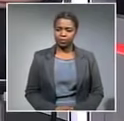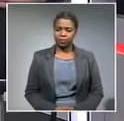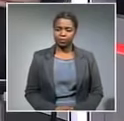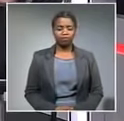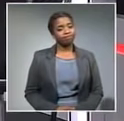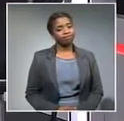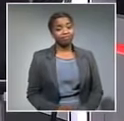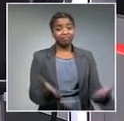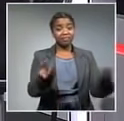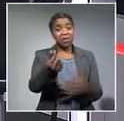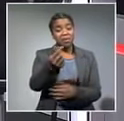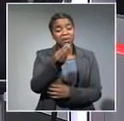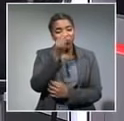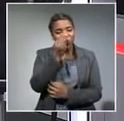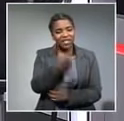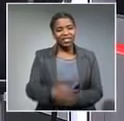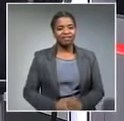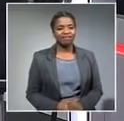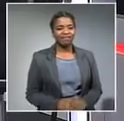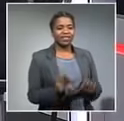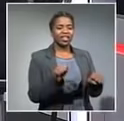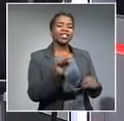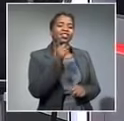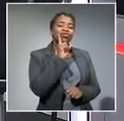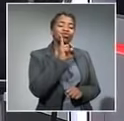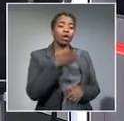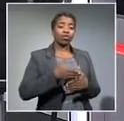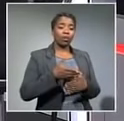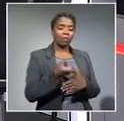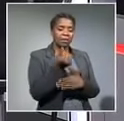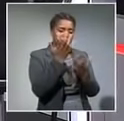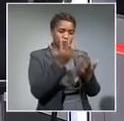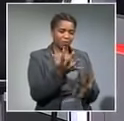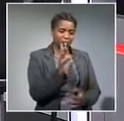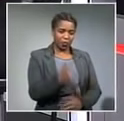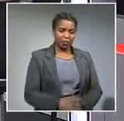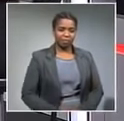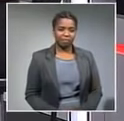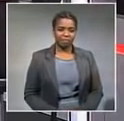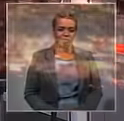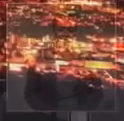and of course money news with devin yes indeed we take a look at those job numbers as promised coming up